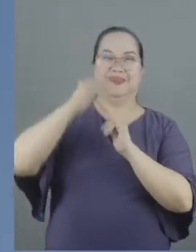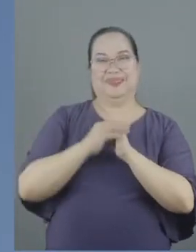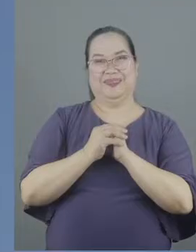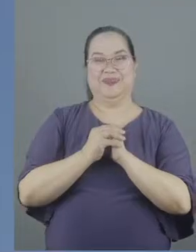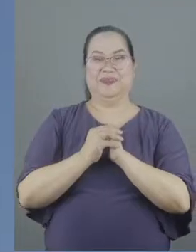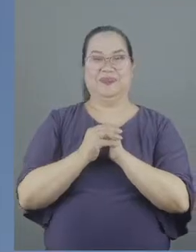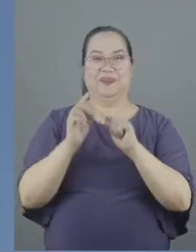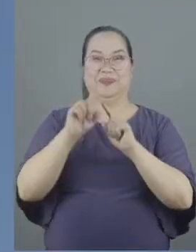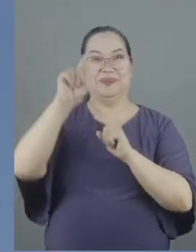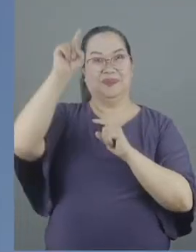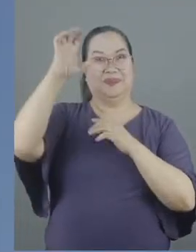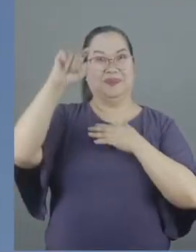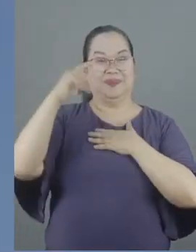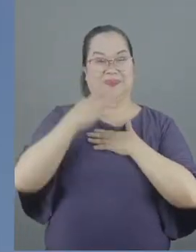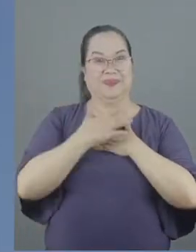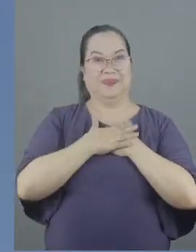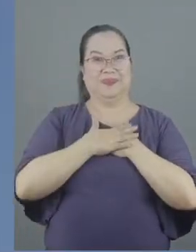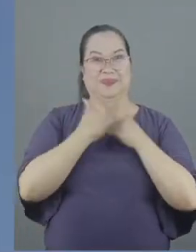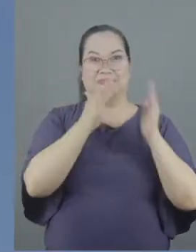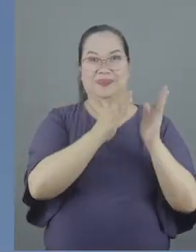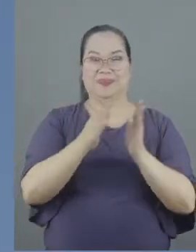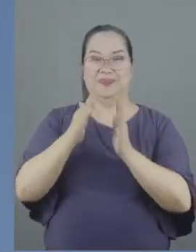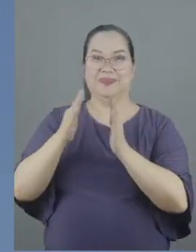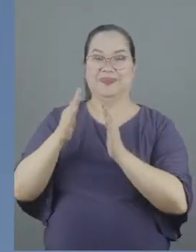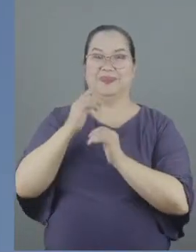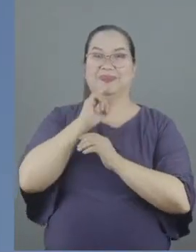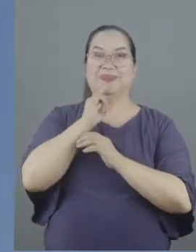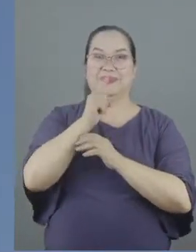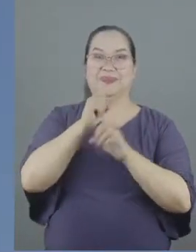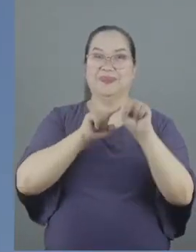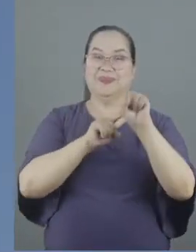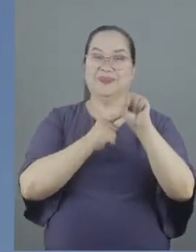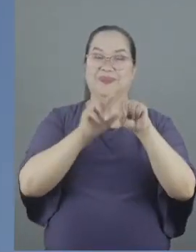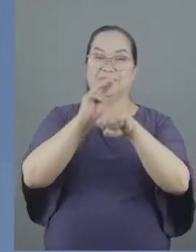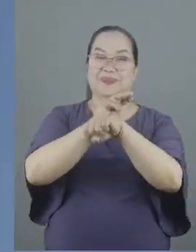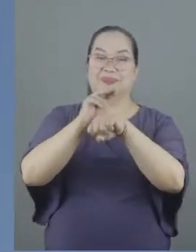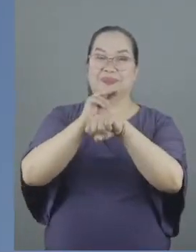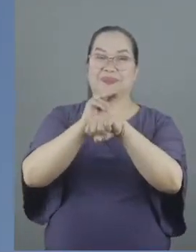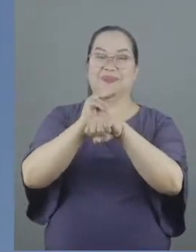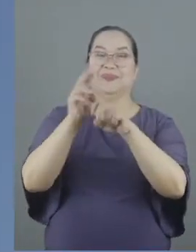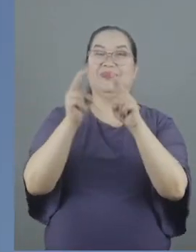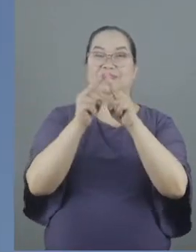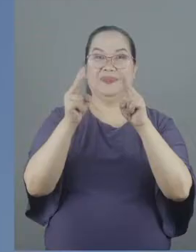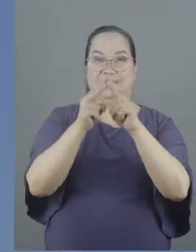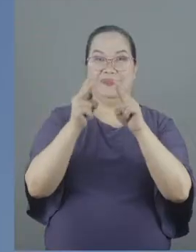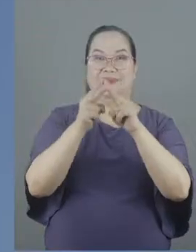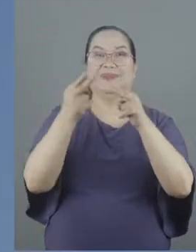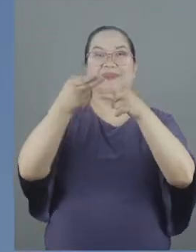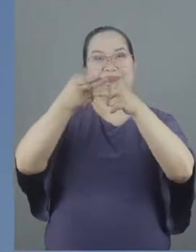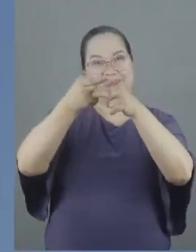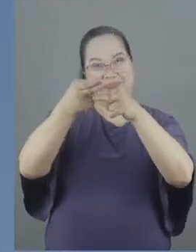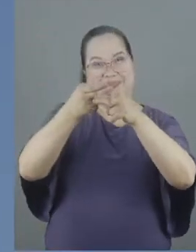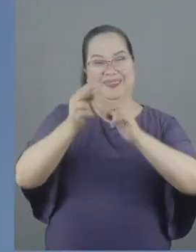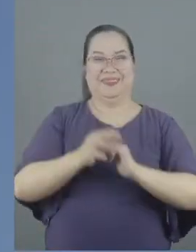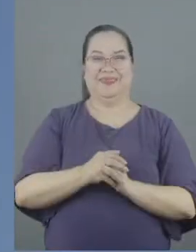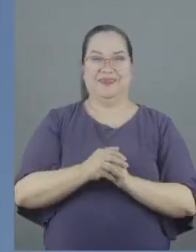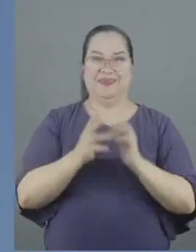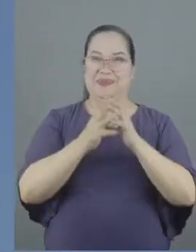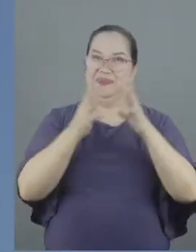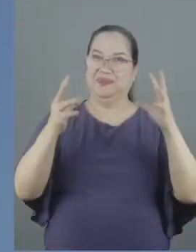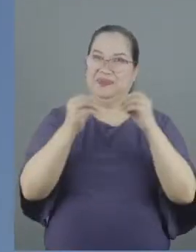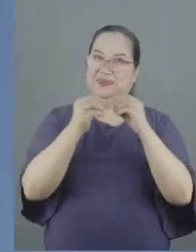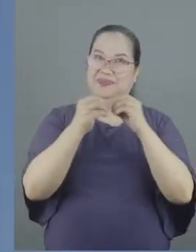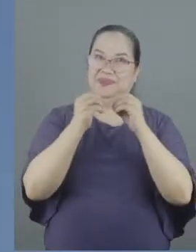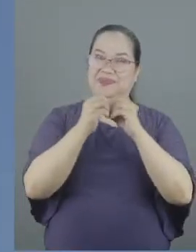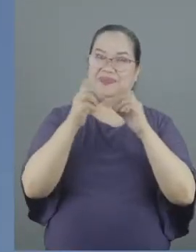By God's grace, we're currently preparing to officially relaunch the ministry very, very soon. Much more can be